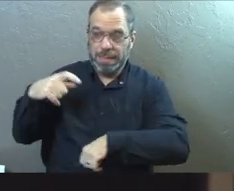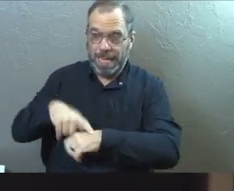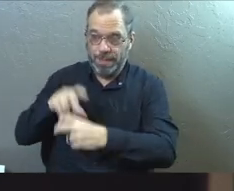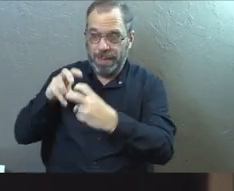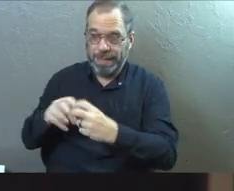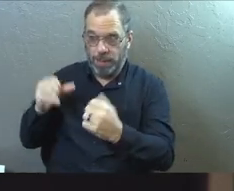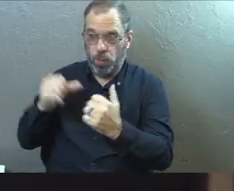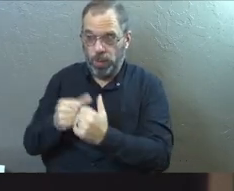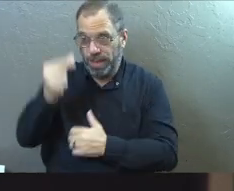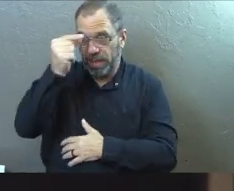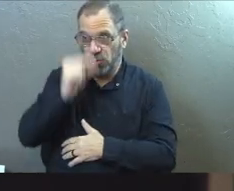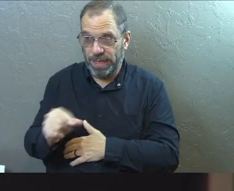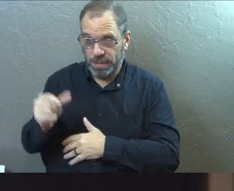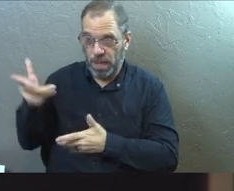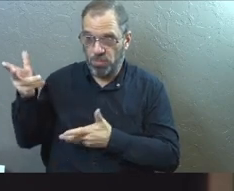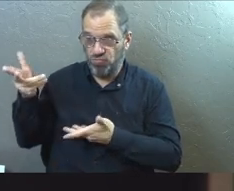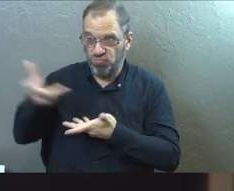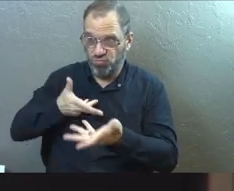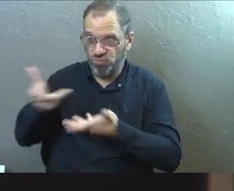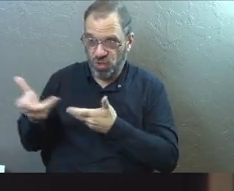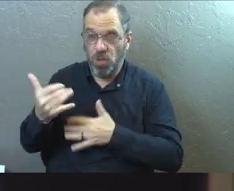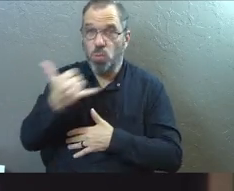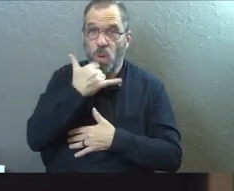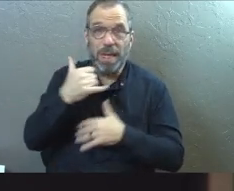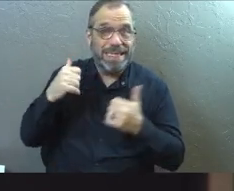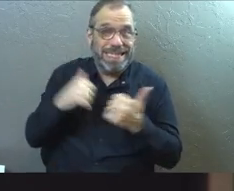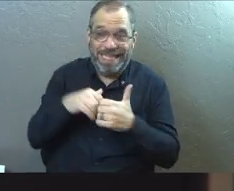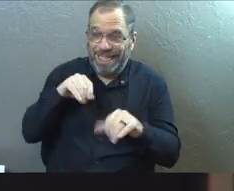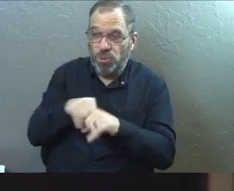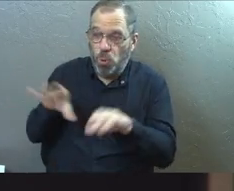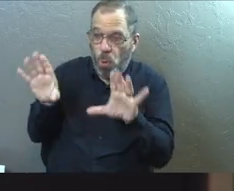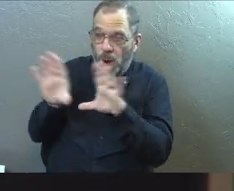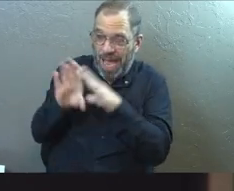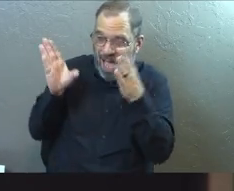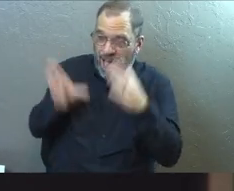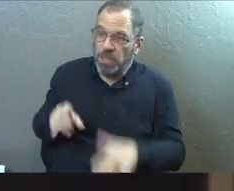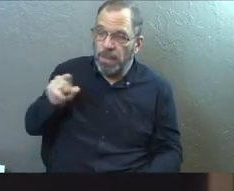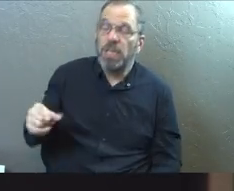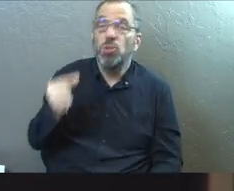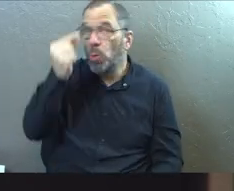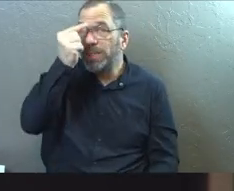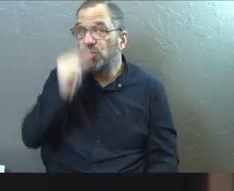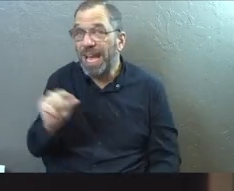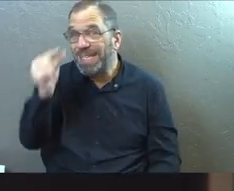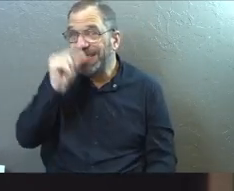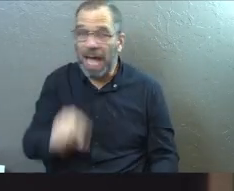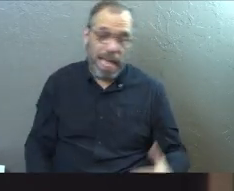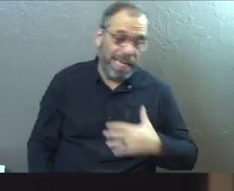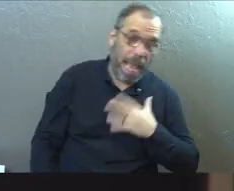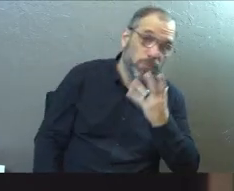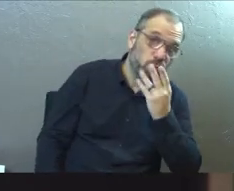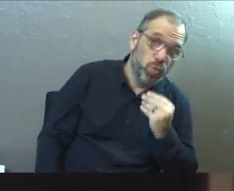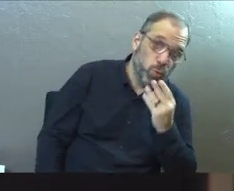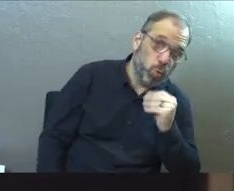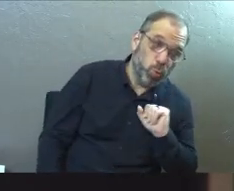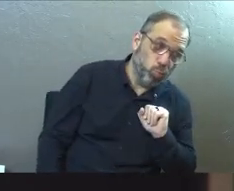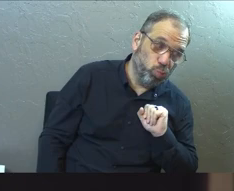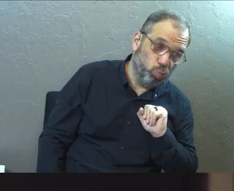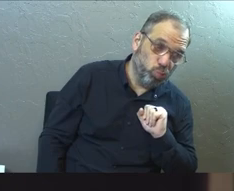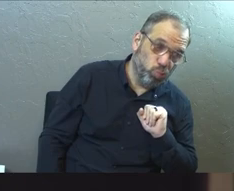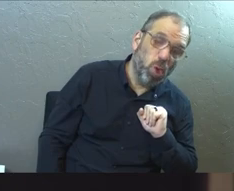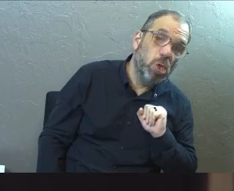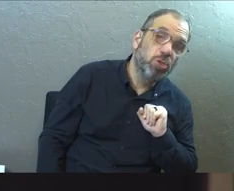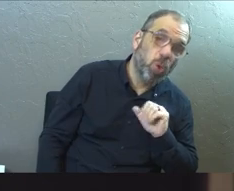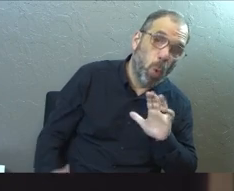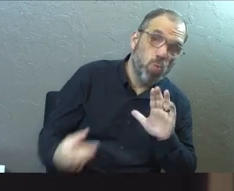with a Gentile, to sit and eat and to talk. It's wrong for me to even be in your house because you're a Gentile and I'm a Jew. So there are